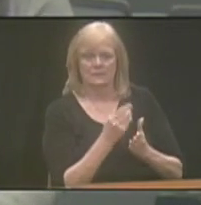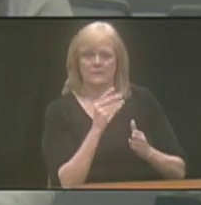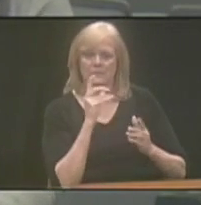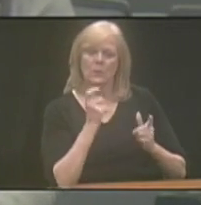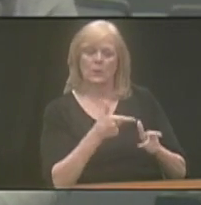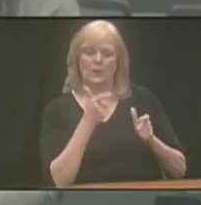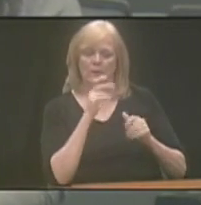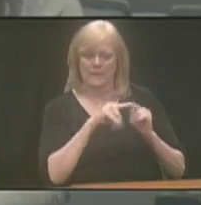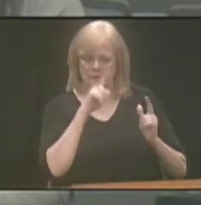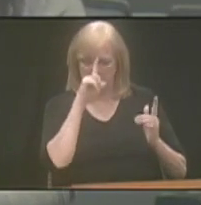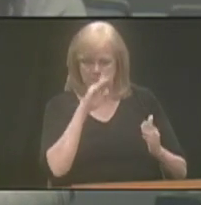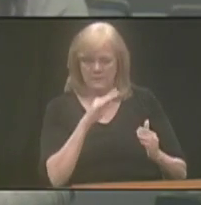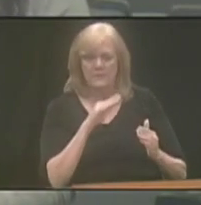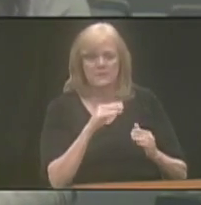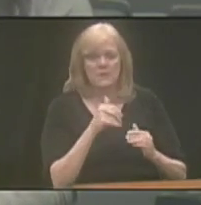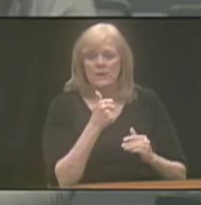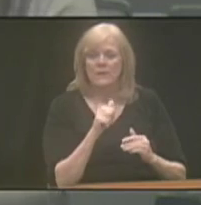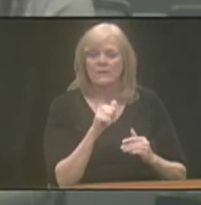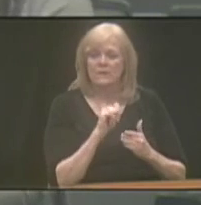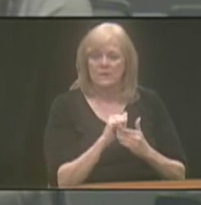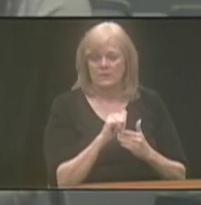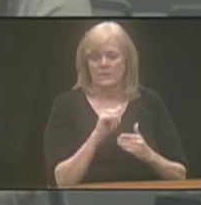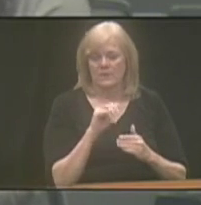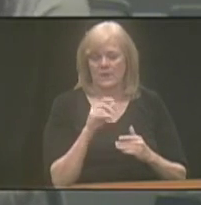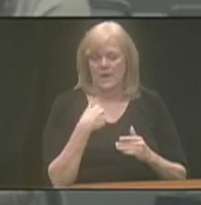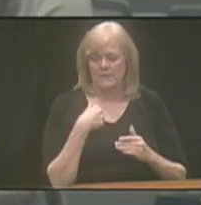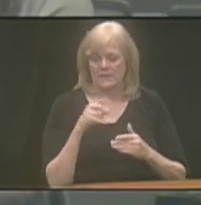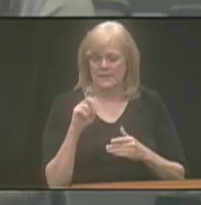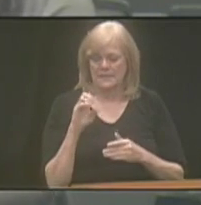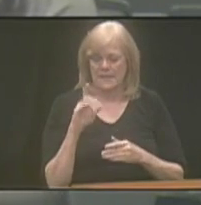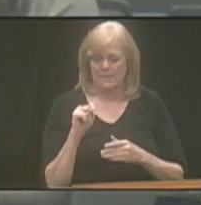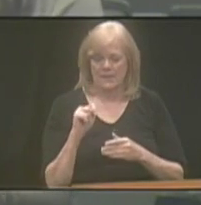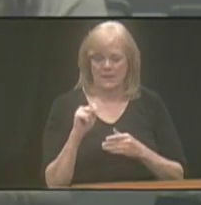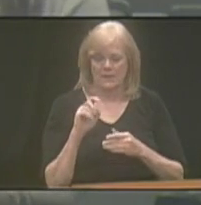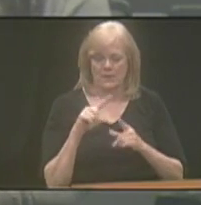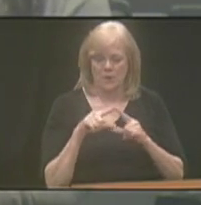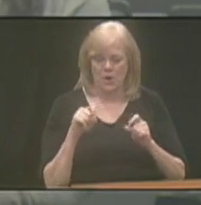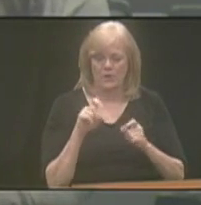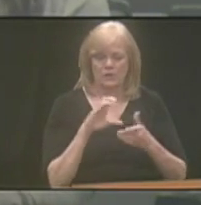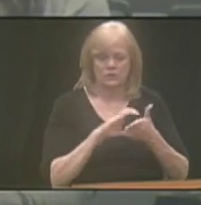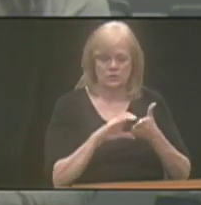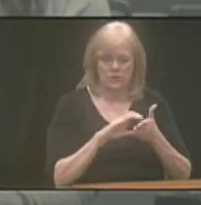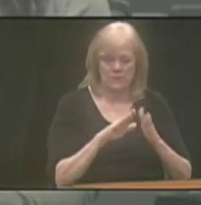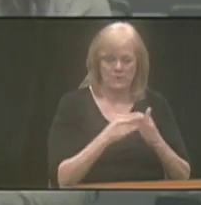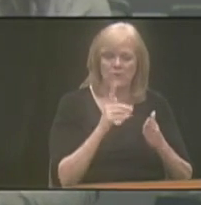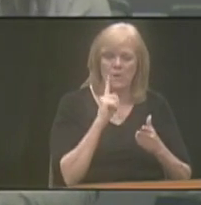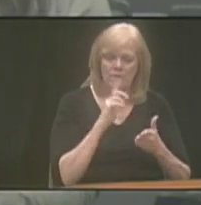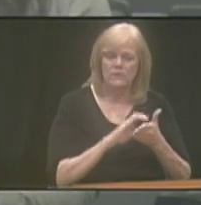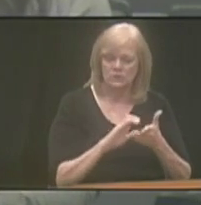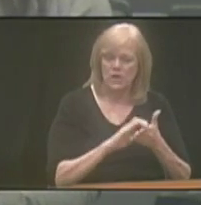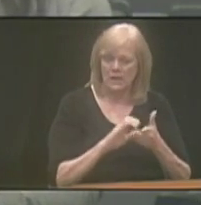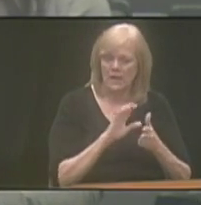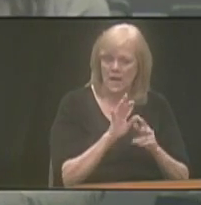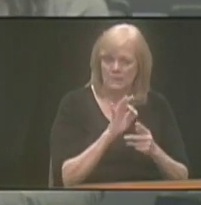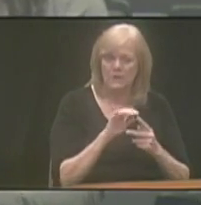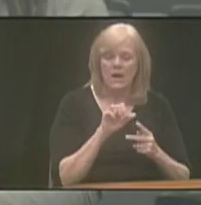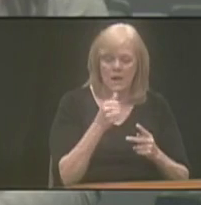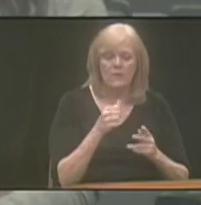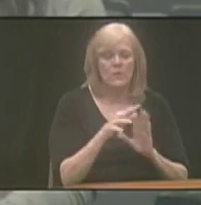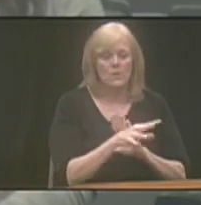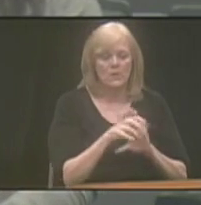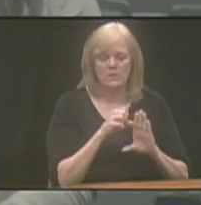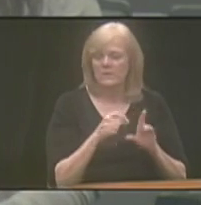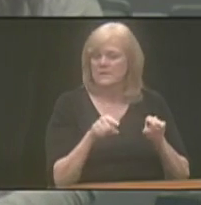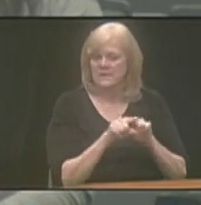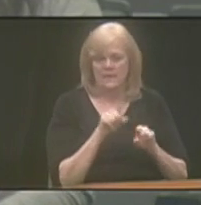So any of those withdrawal options, aside from having the debit card and the check book, which are only for the checking option, all the other withdrawal